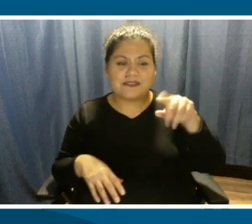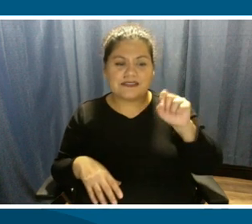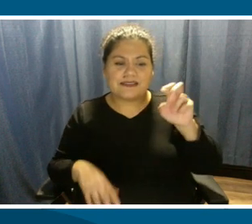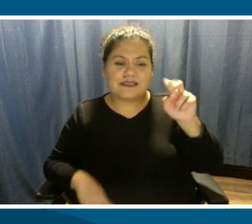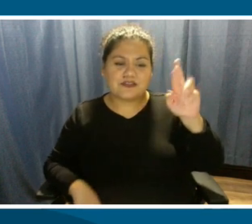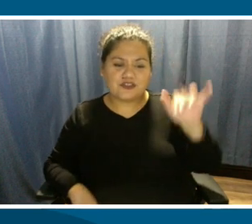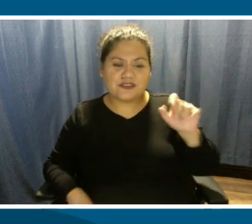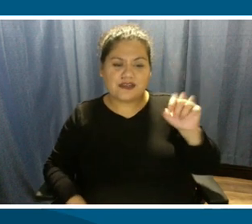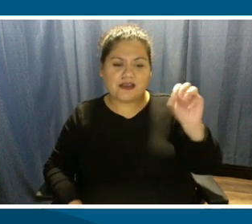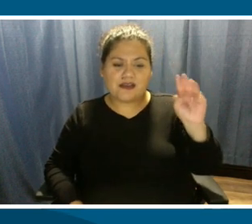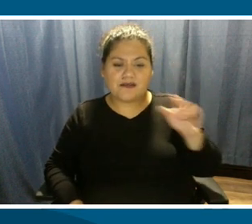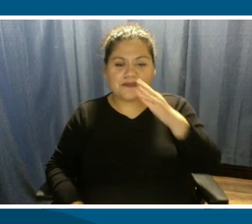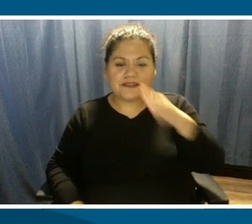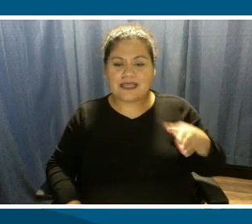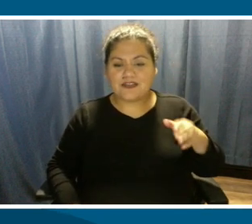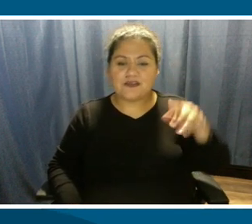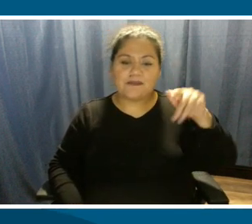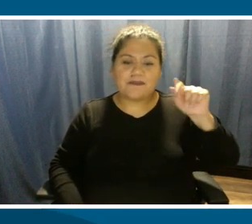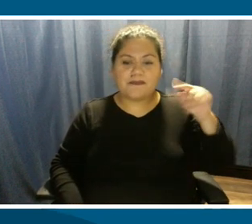path forward.